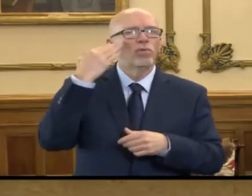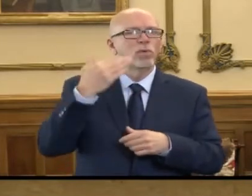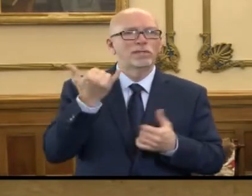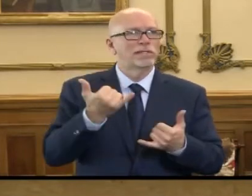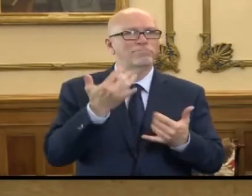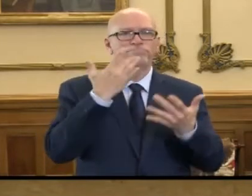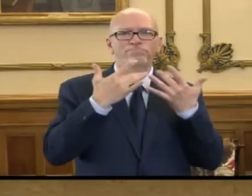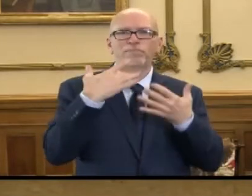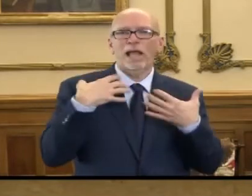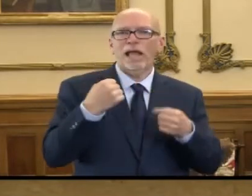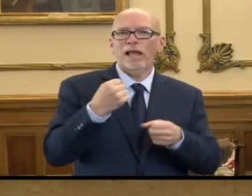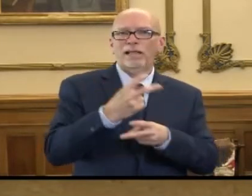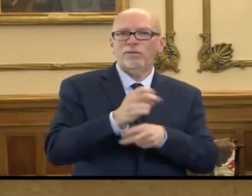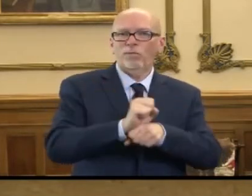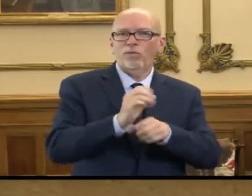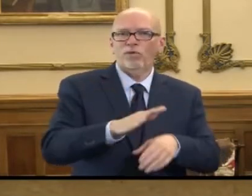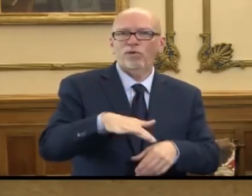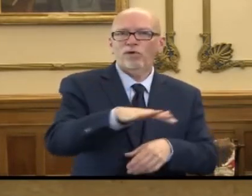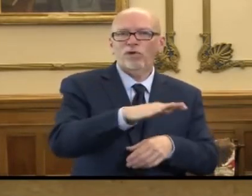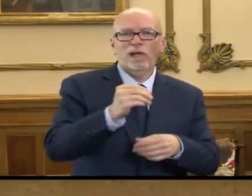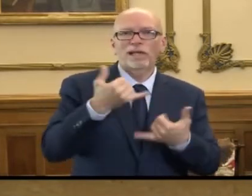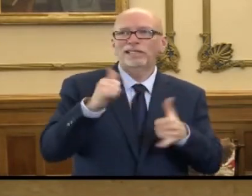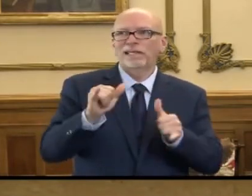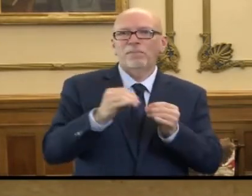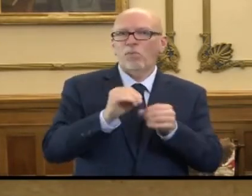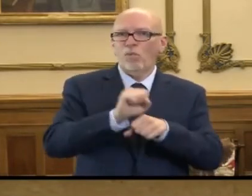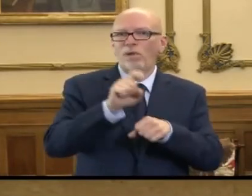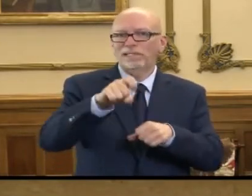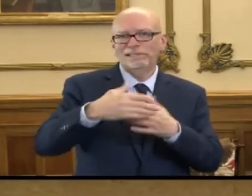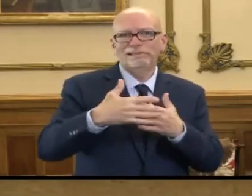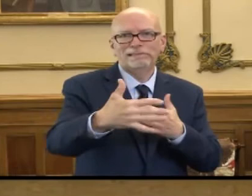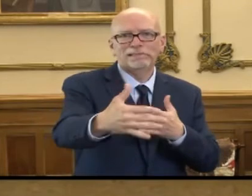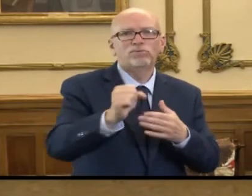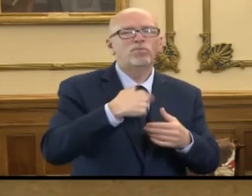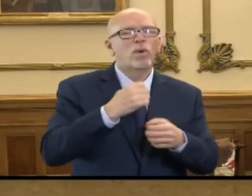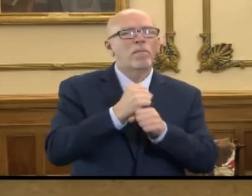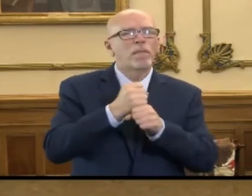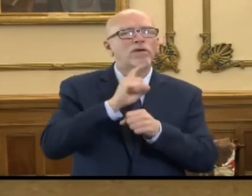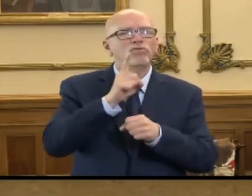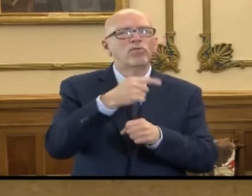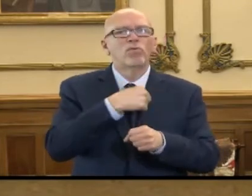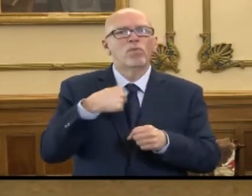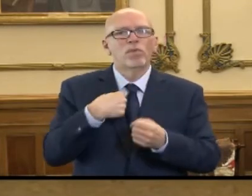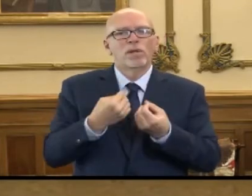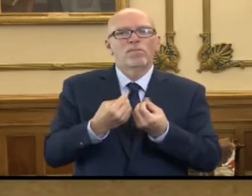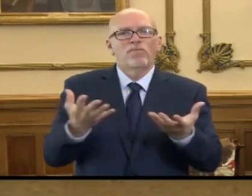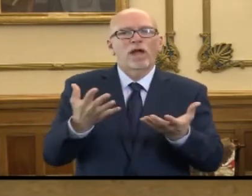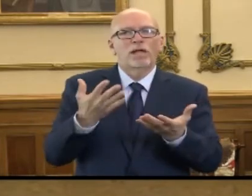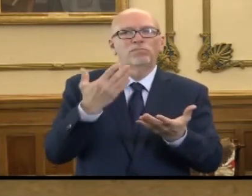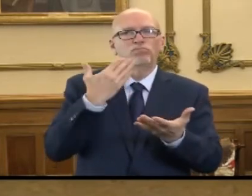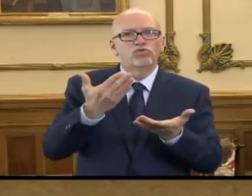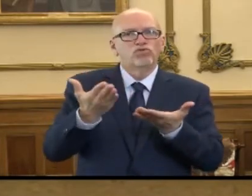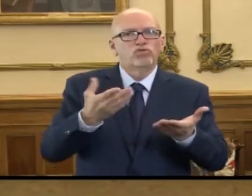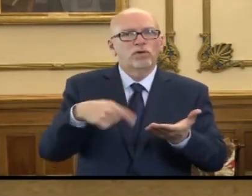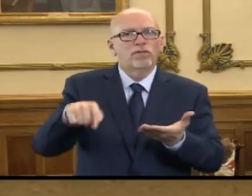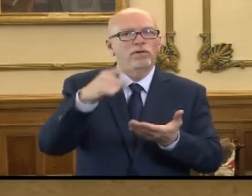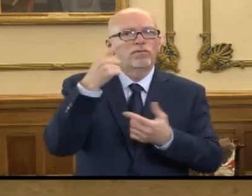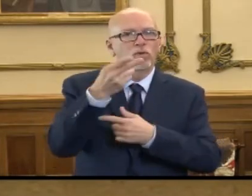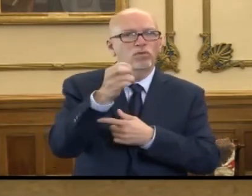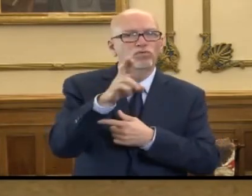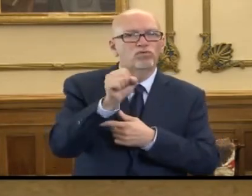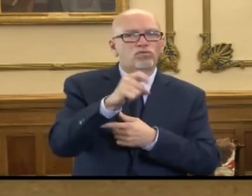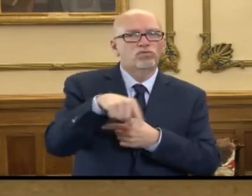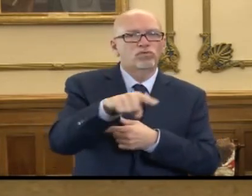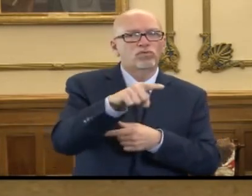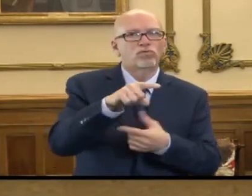a shortage, and we know that there is work out there yet to be done, so we want to ensure that we are providing this service to help connect Hoosiers to